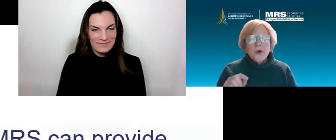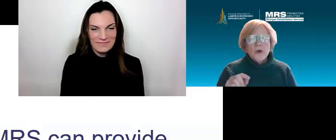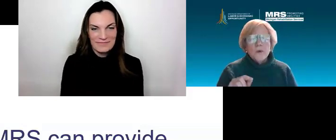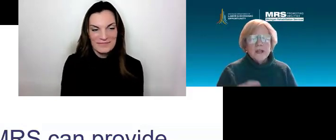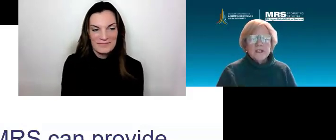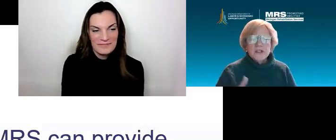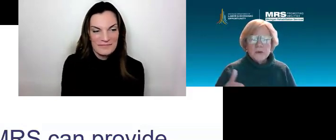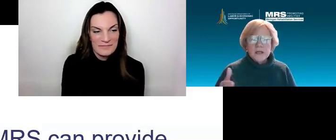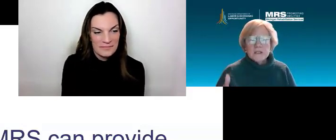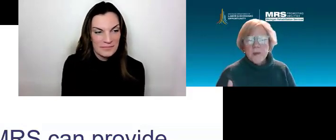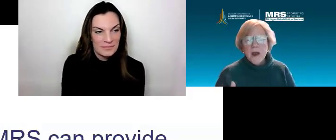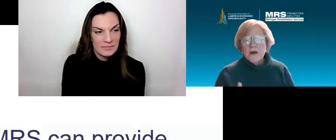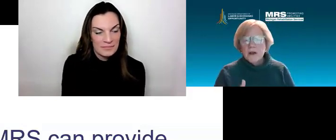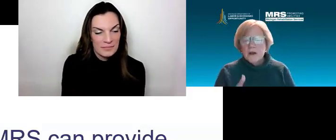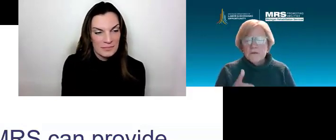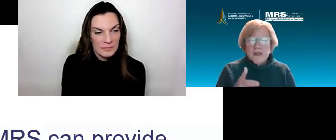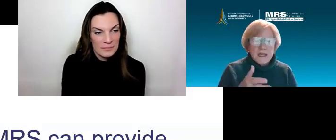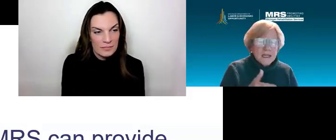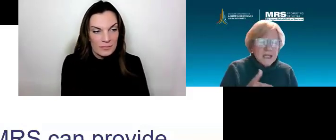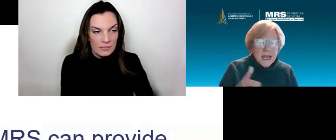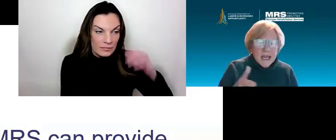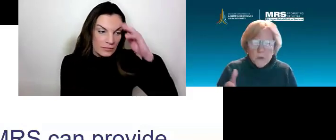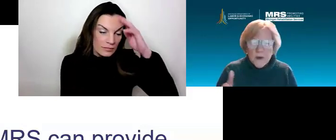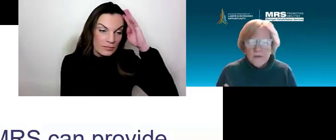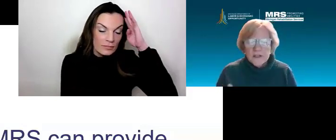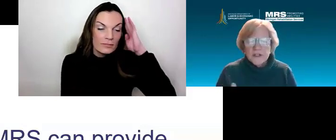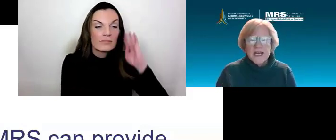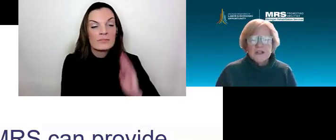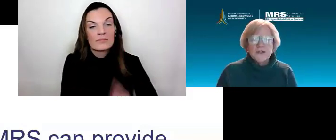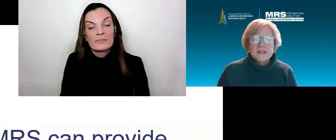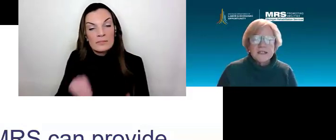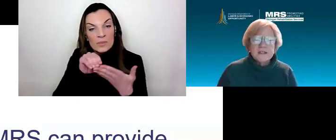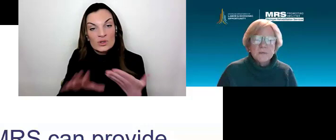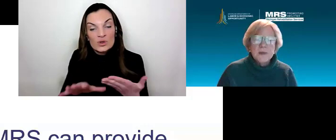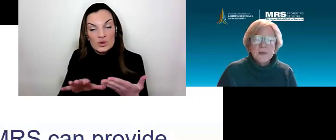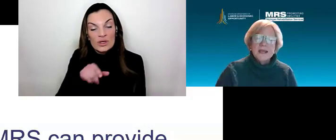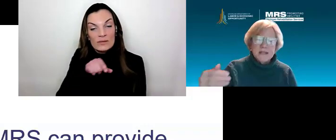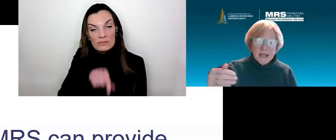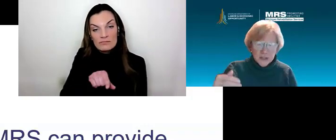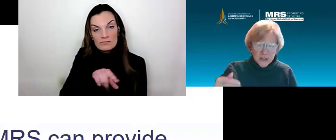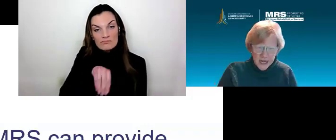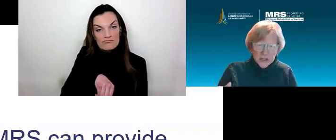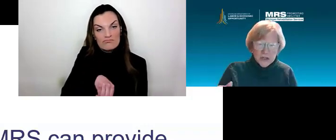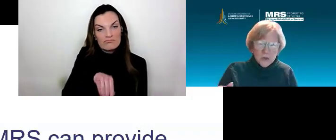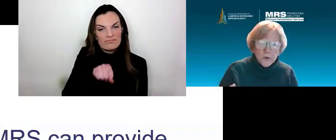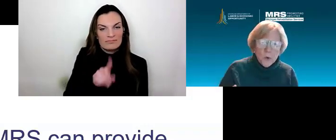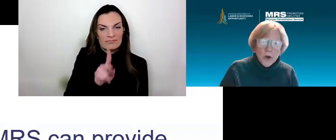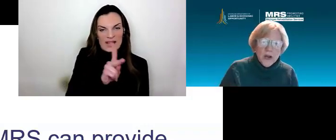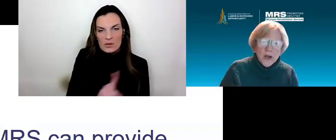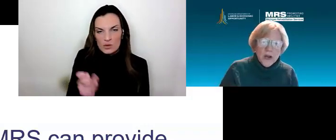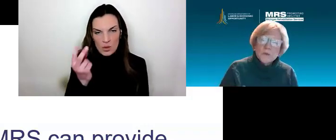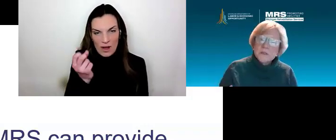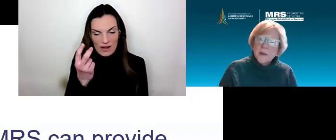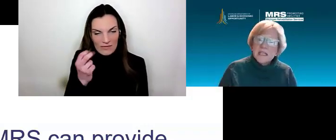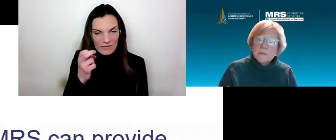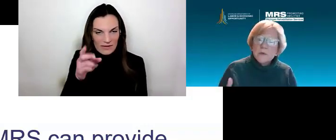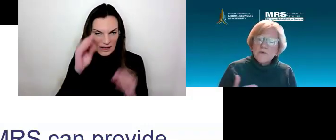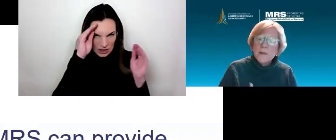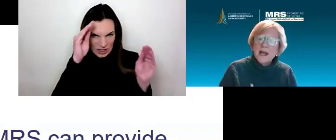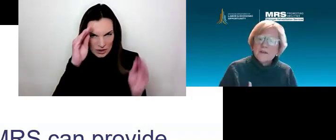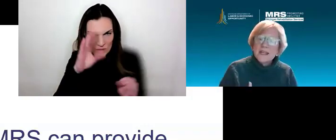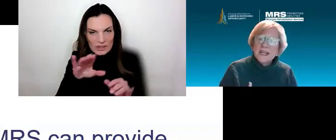So, when a student is part of the K-12 educational system, the educational program is